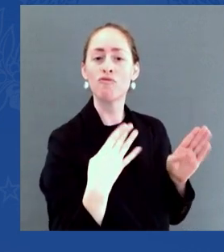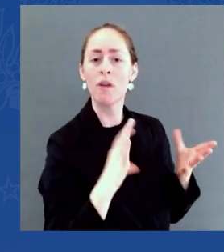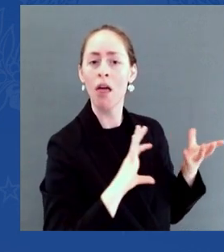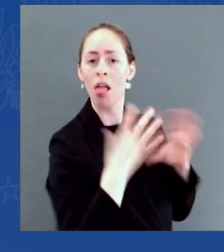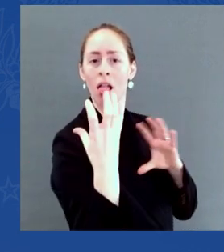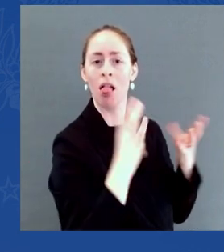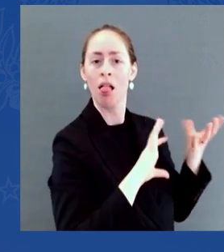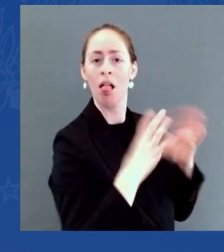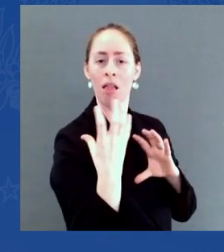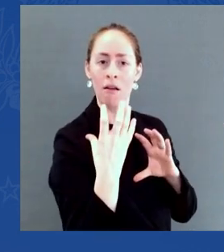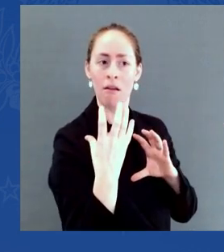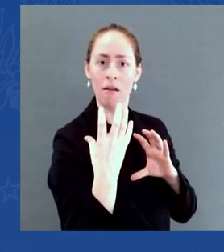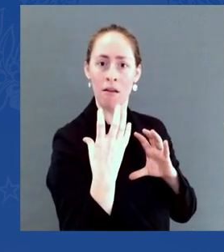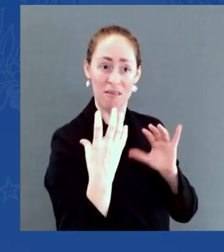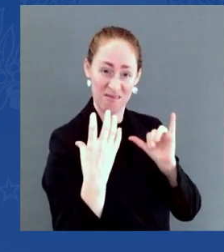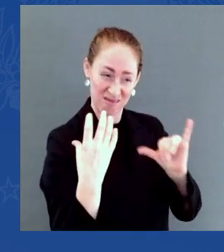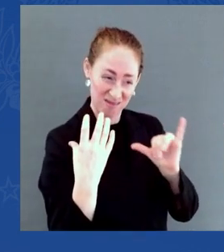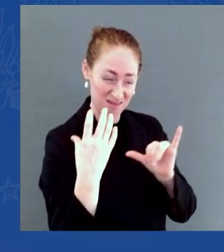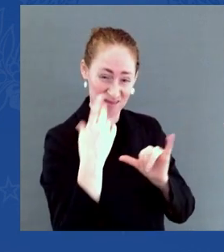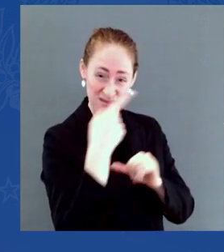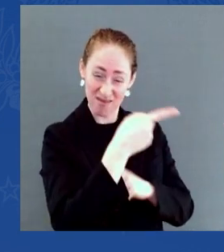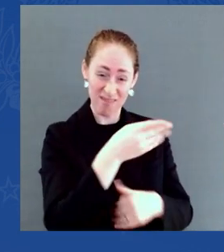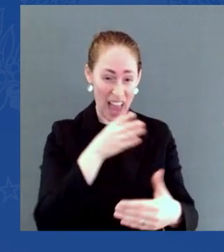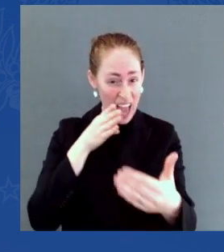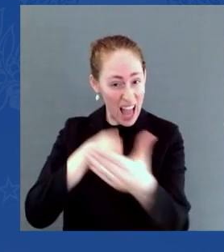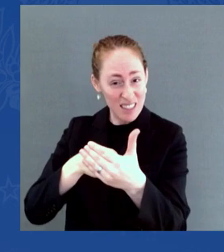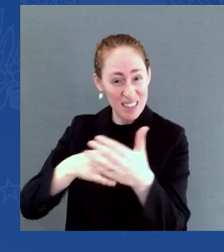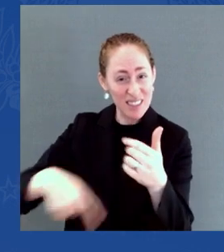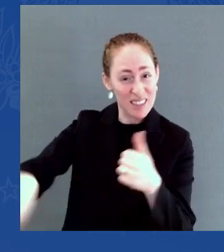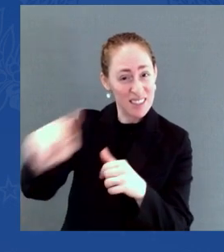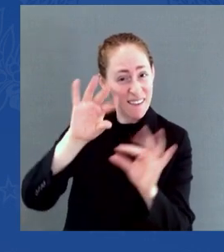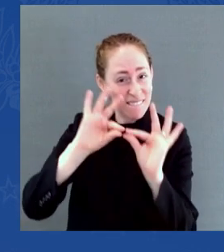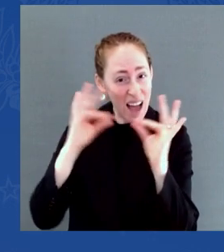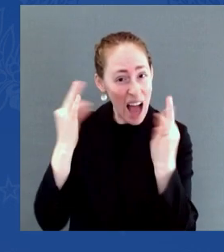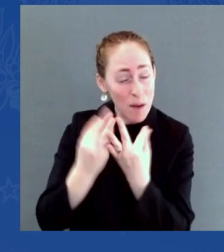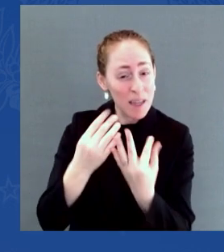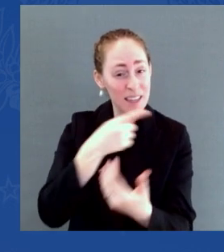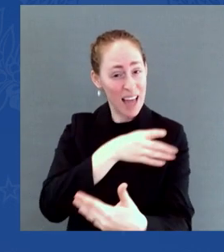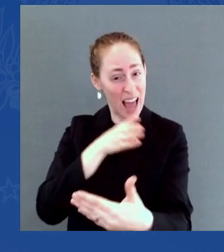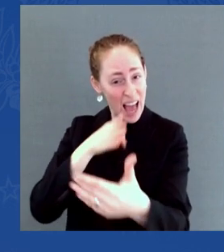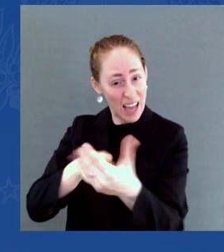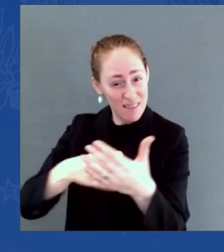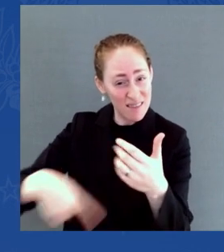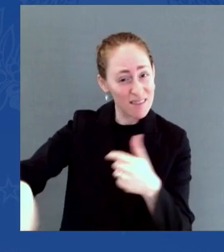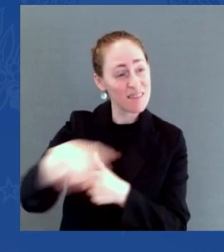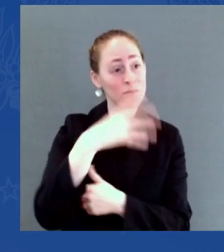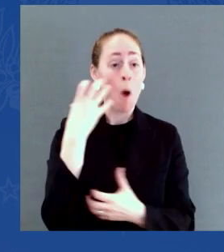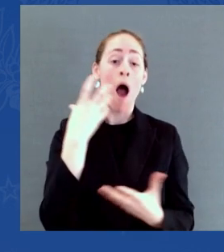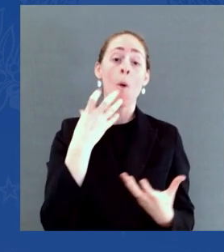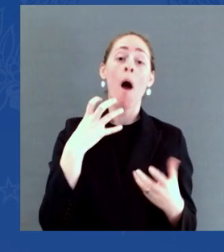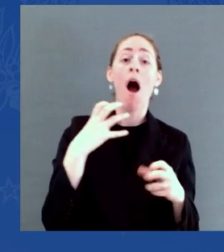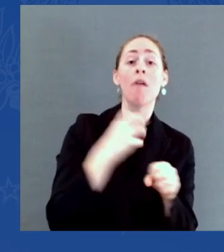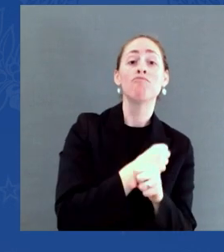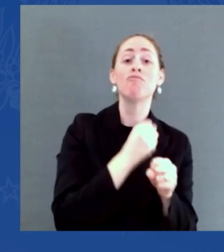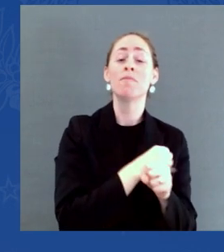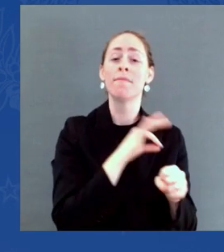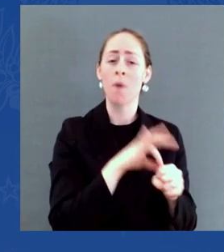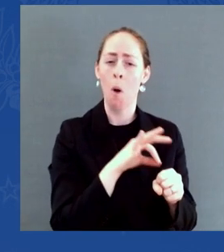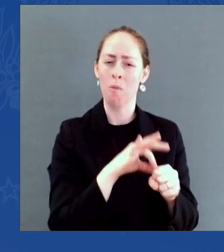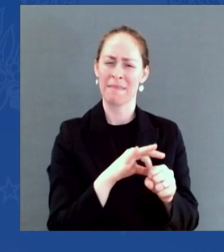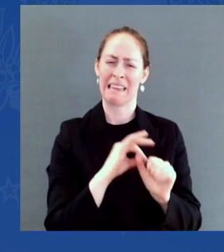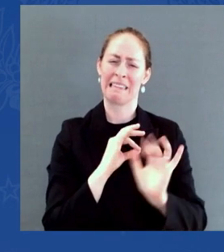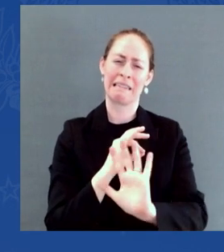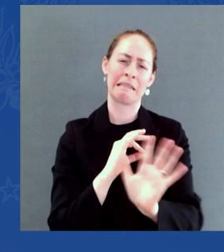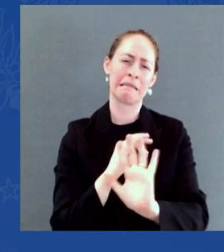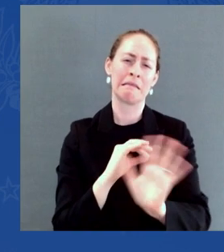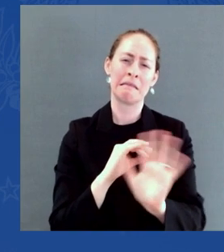plan is fiscally responsible. It's the first major piece of legislation in more than a decade that is not only fully paid for,